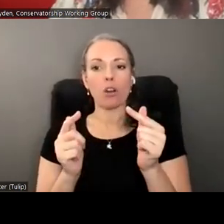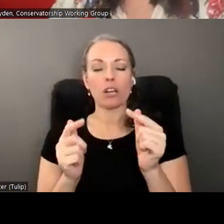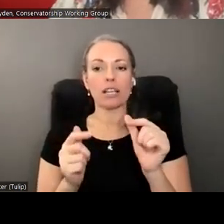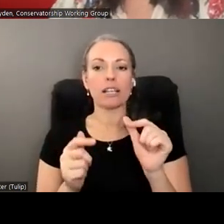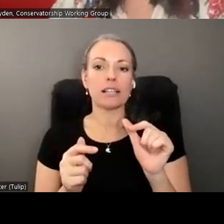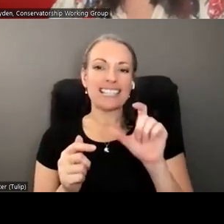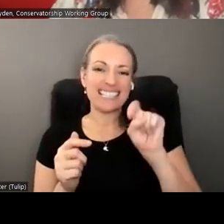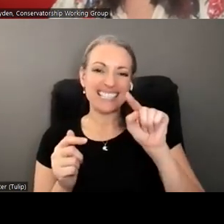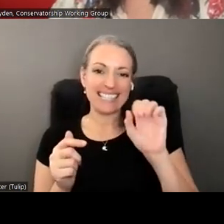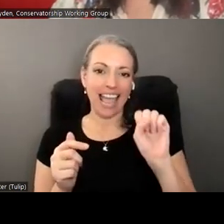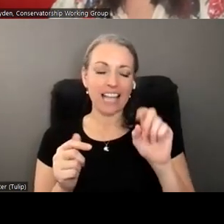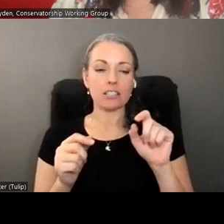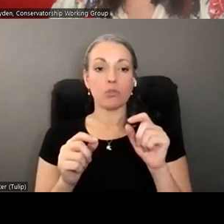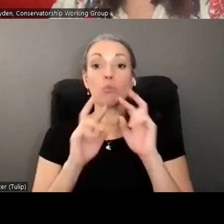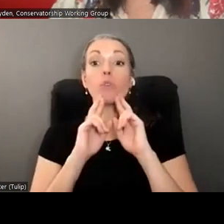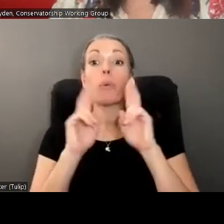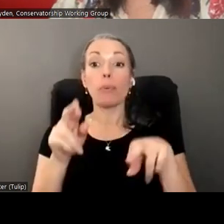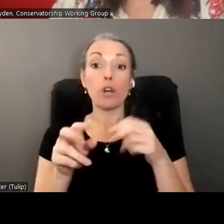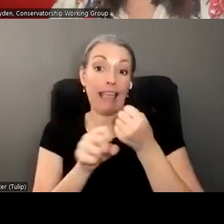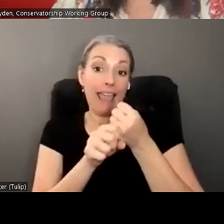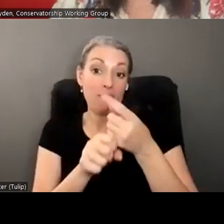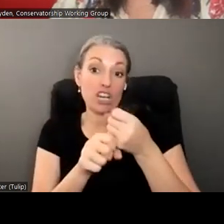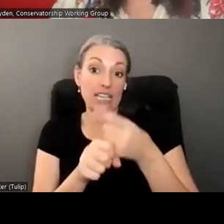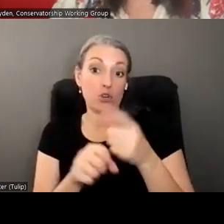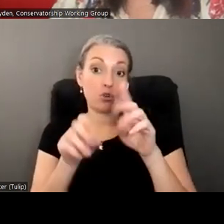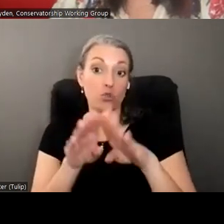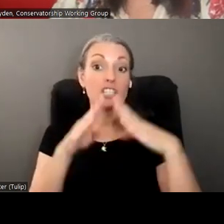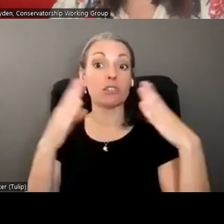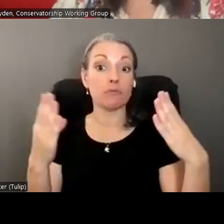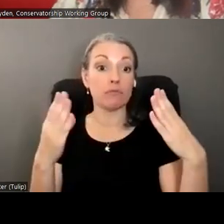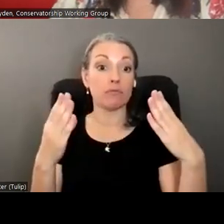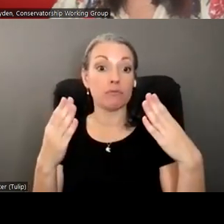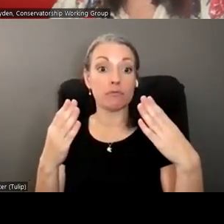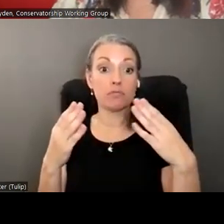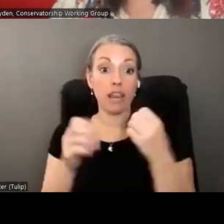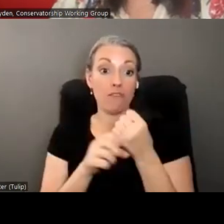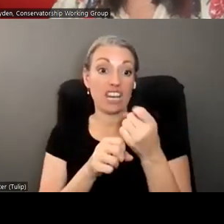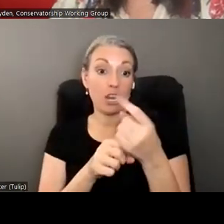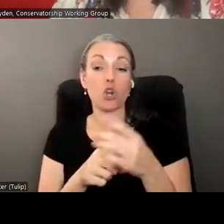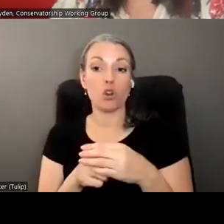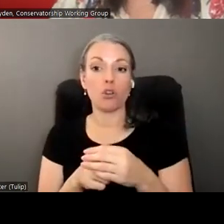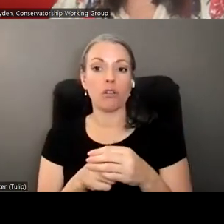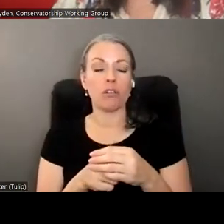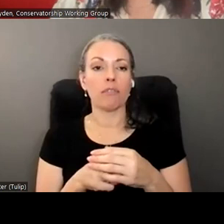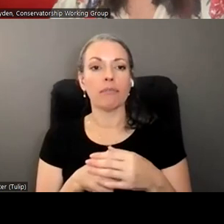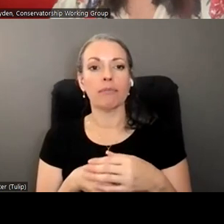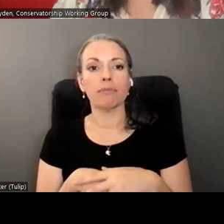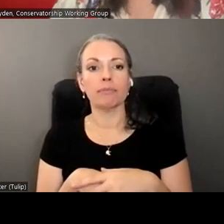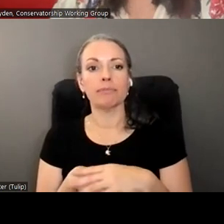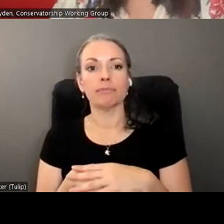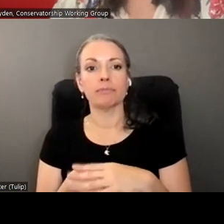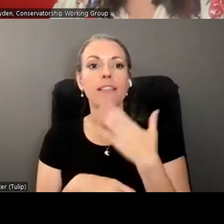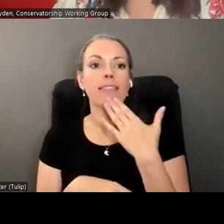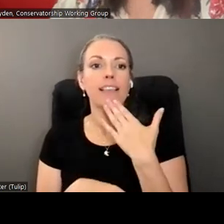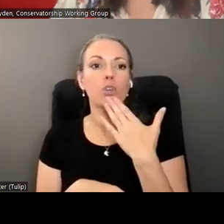Inspector General yearly, but we don't necessarily break it out by mandated reporter prosecutions. Thank